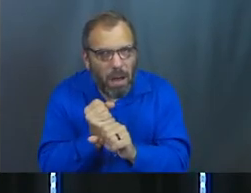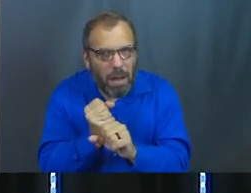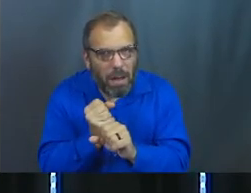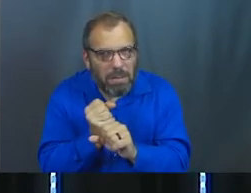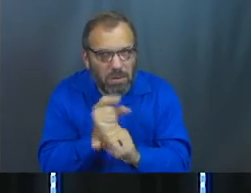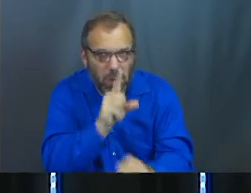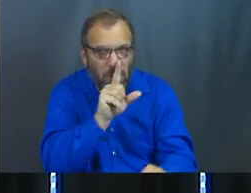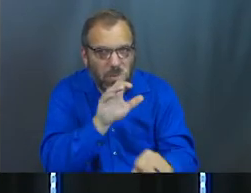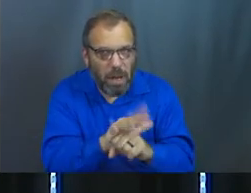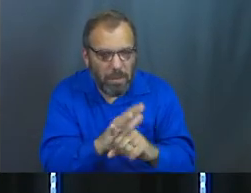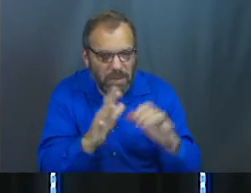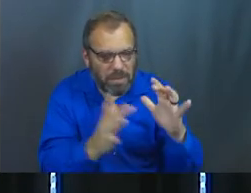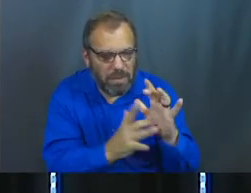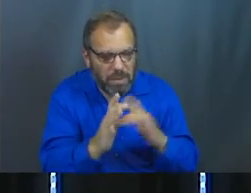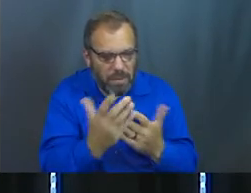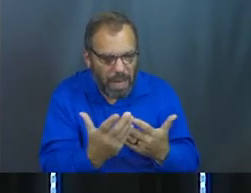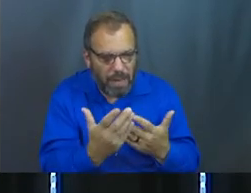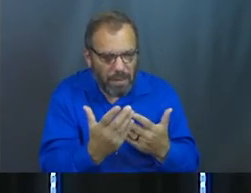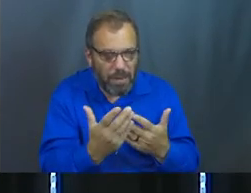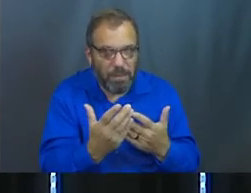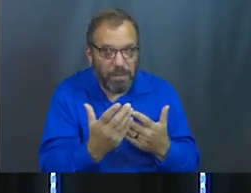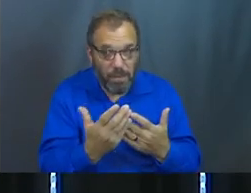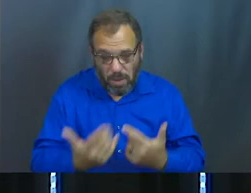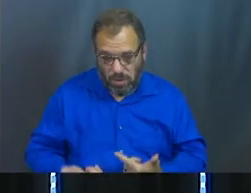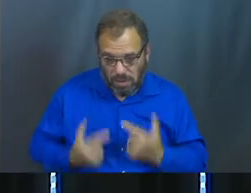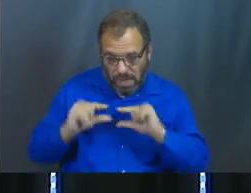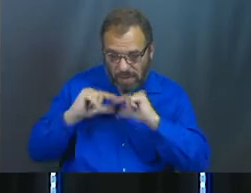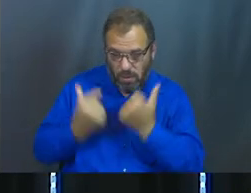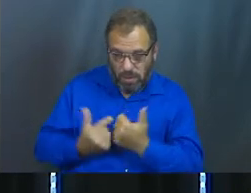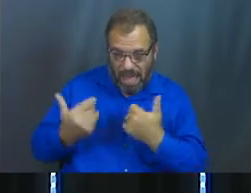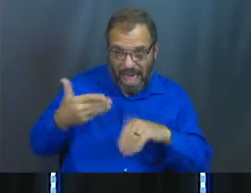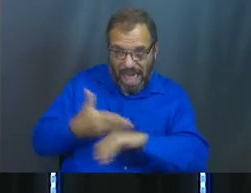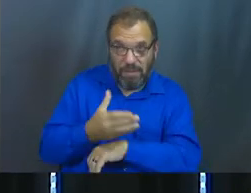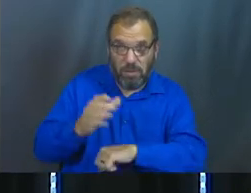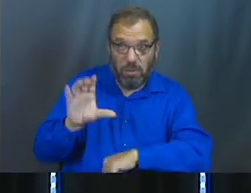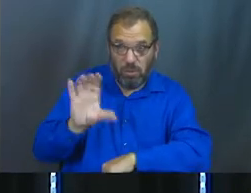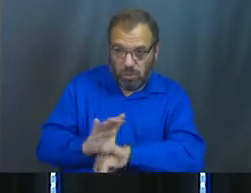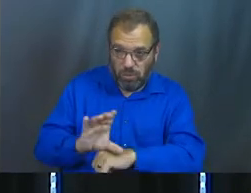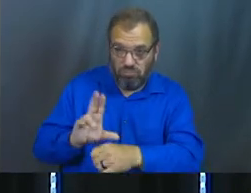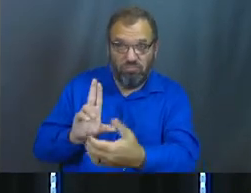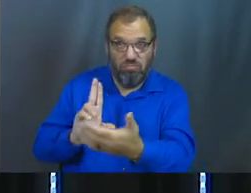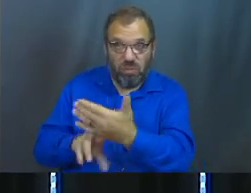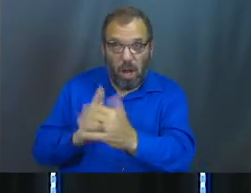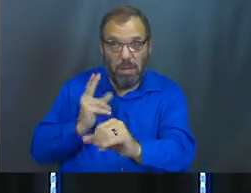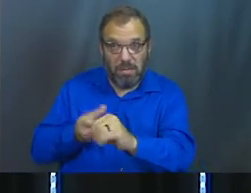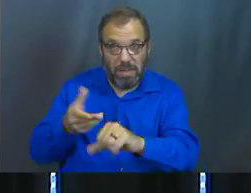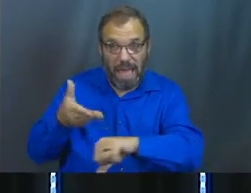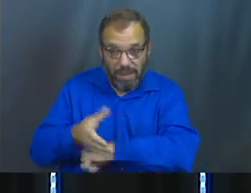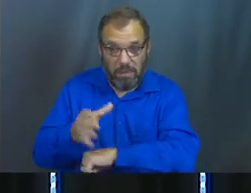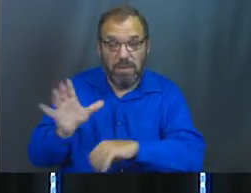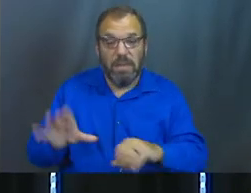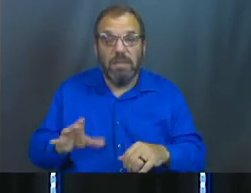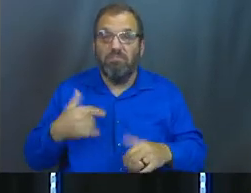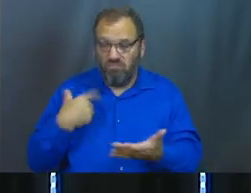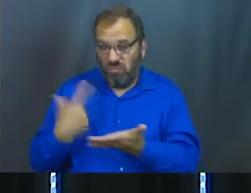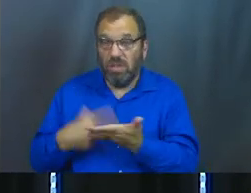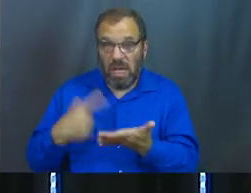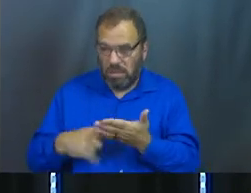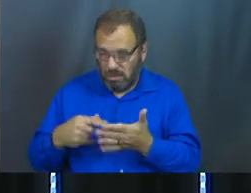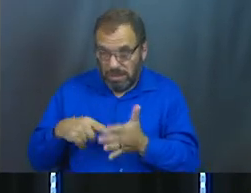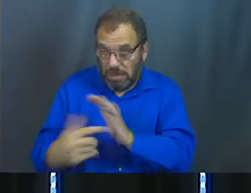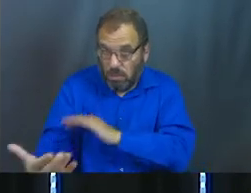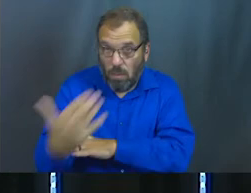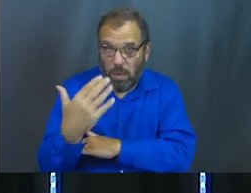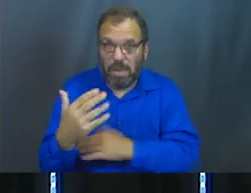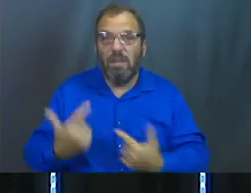what he's told us. We've got some life groups that you can sign up for after the service is over. And we've been talking about that